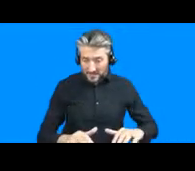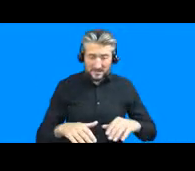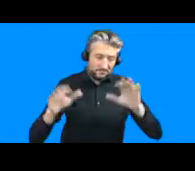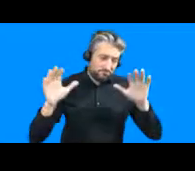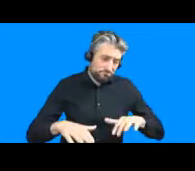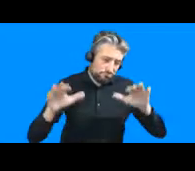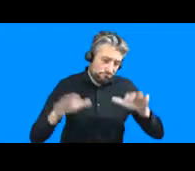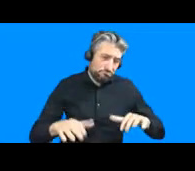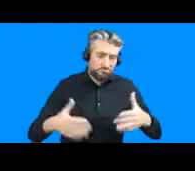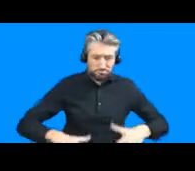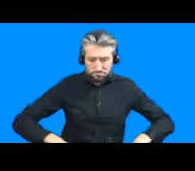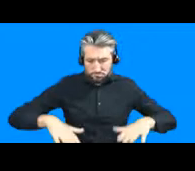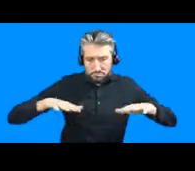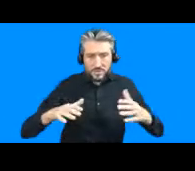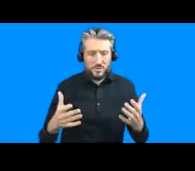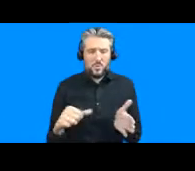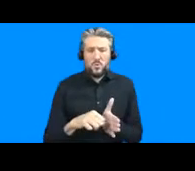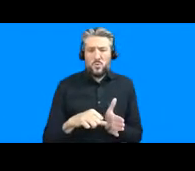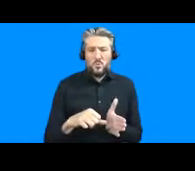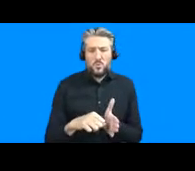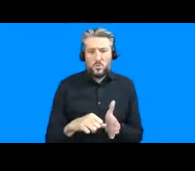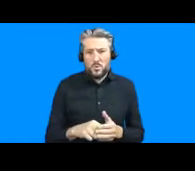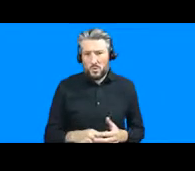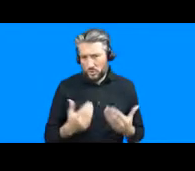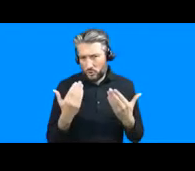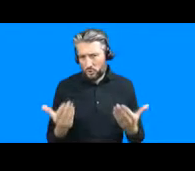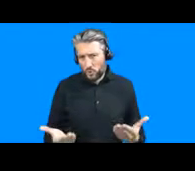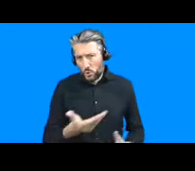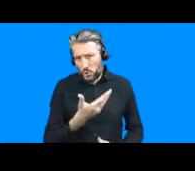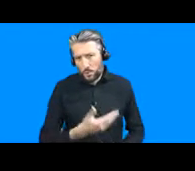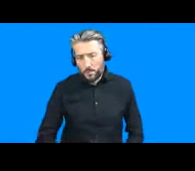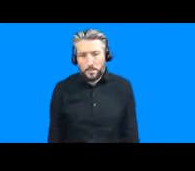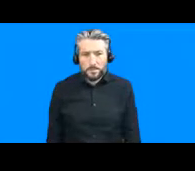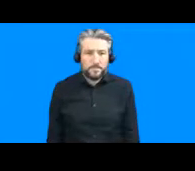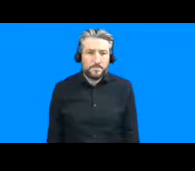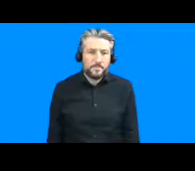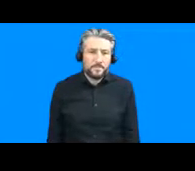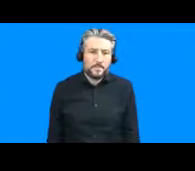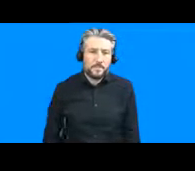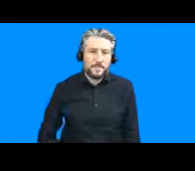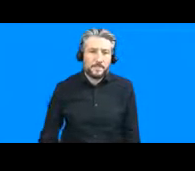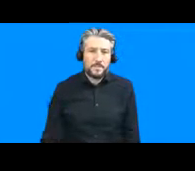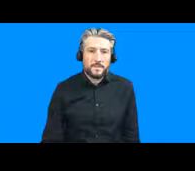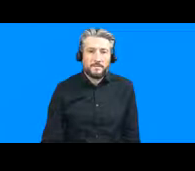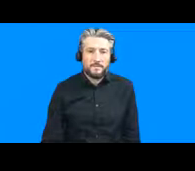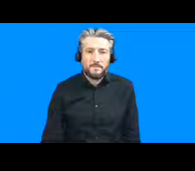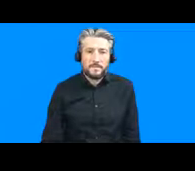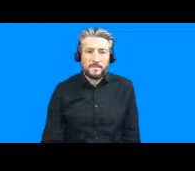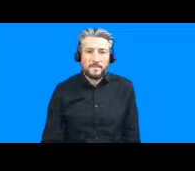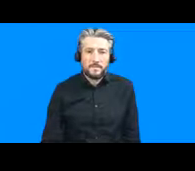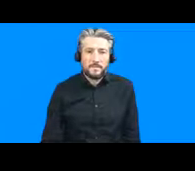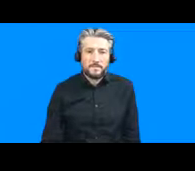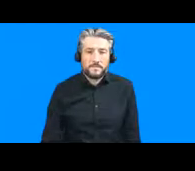idea of the kind of challenges and suffering that people had to endure in the month of august